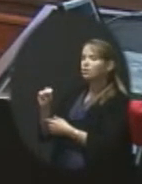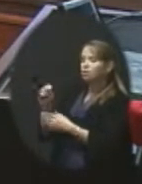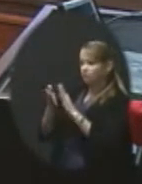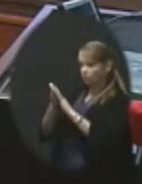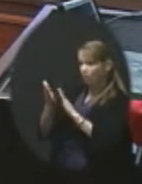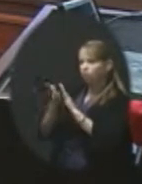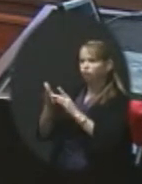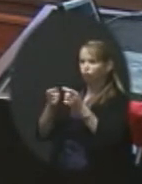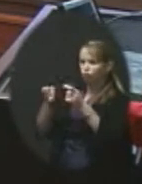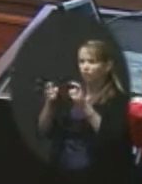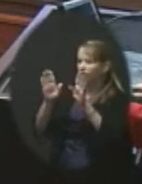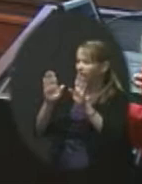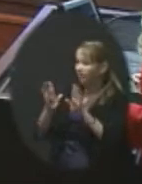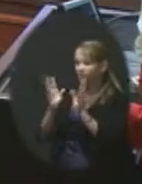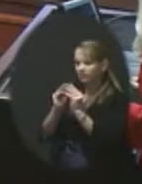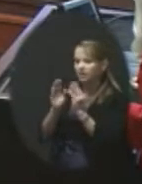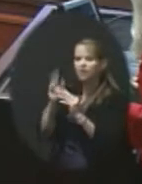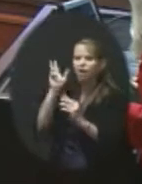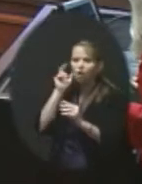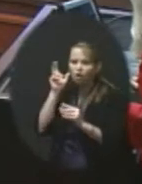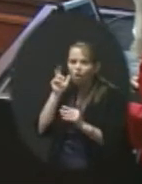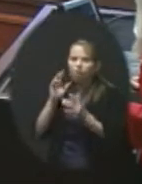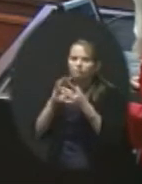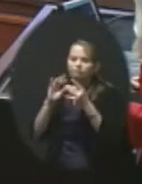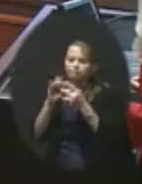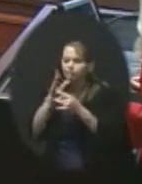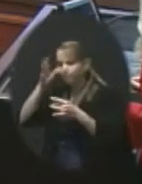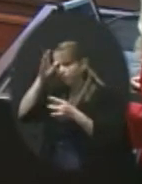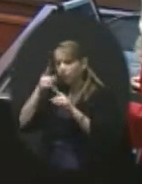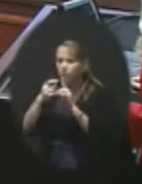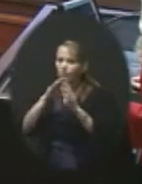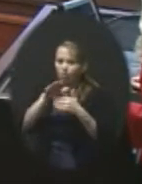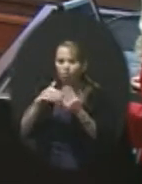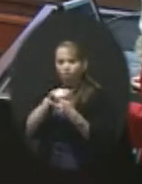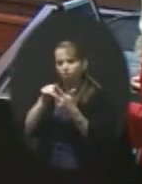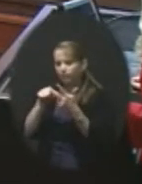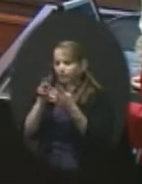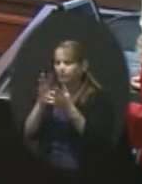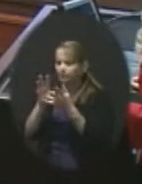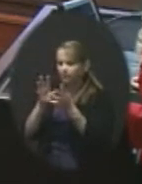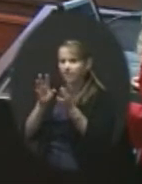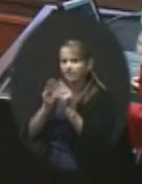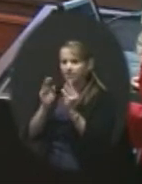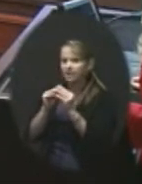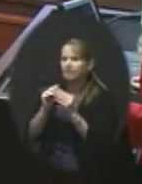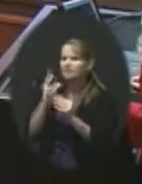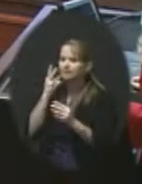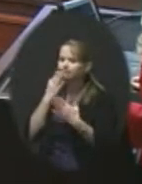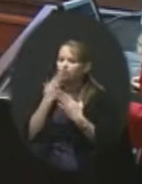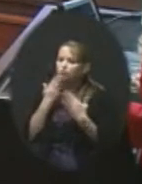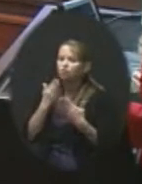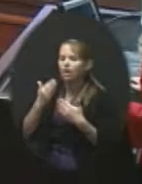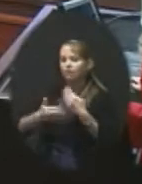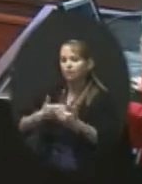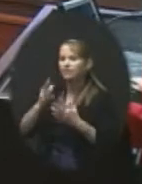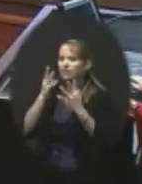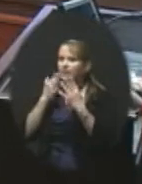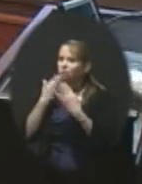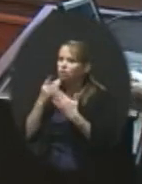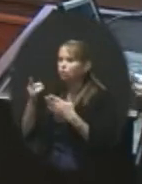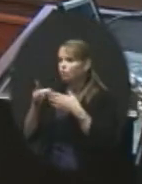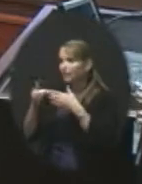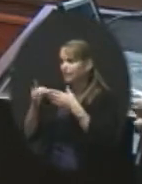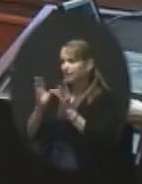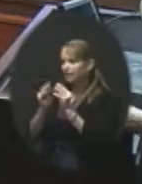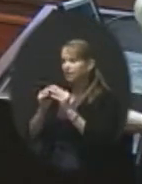meetings how much they appreciated the process, how much they appreciated you. So thank you for representing our district well. Great communities.